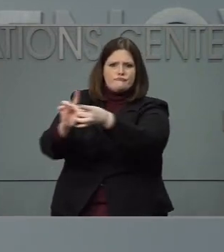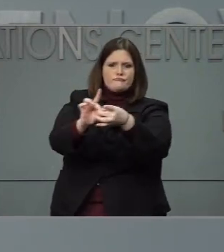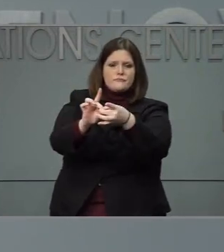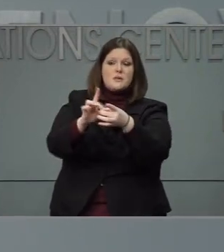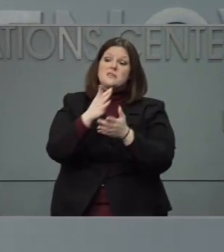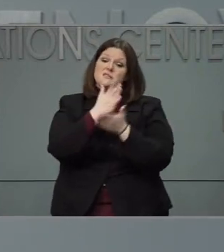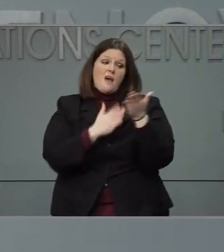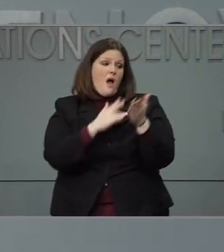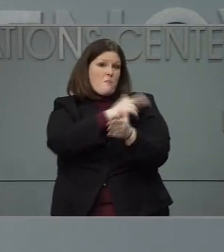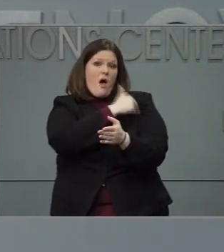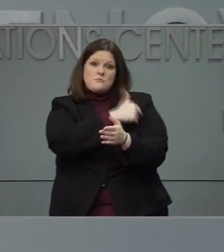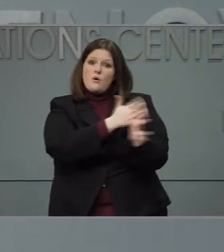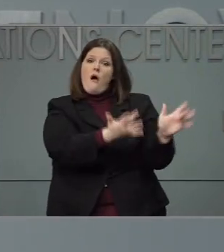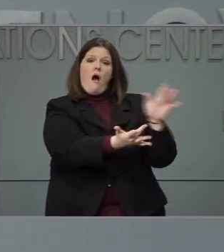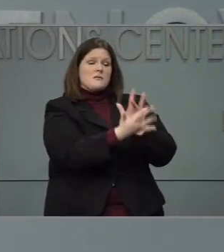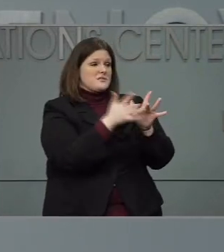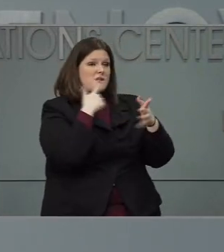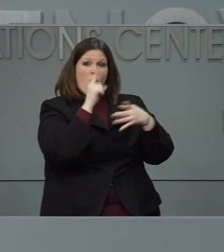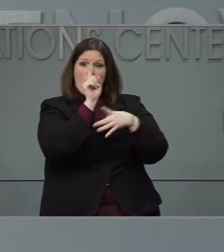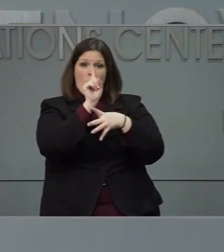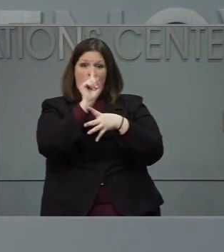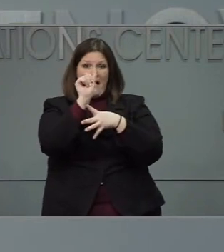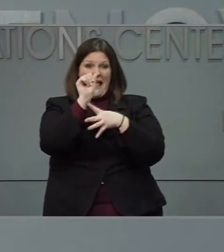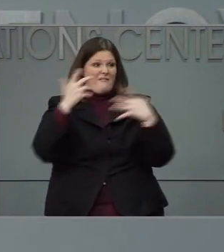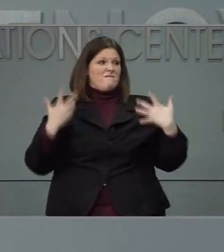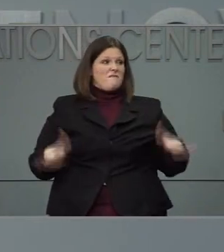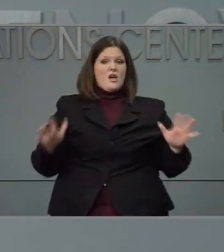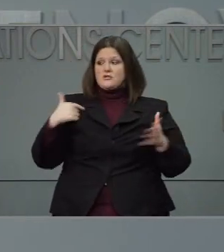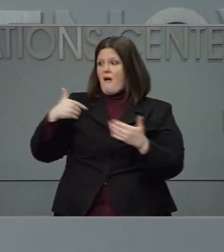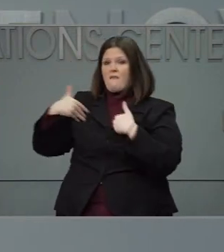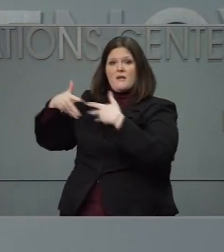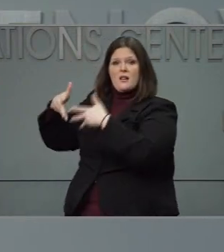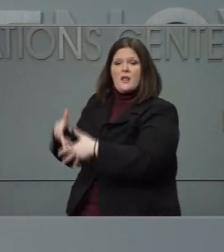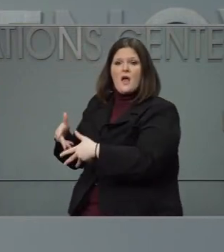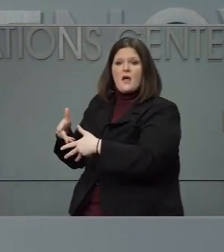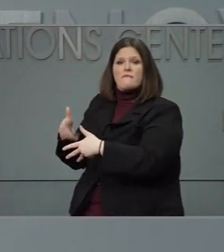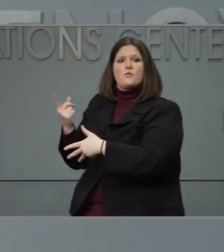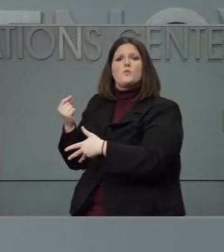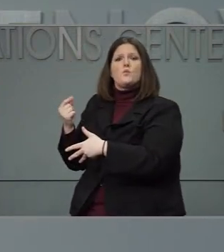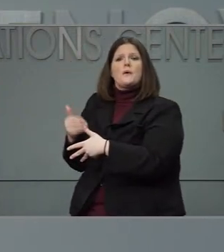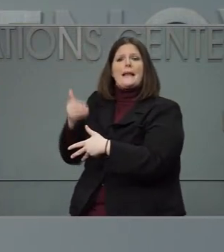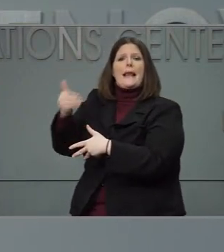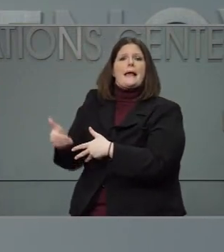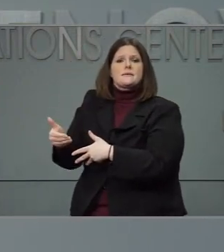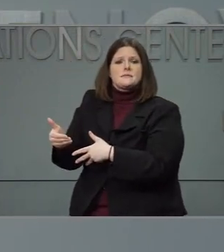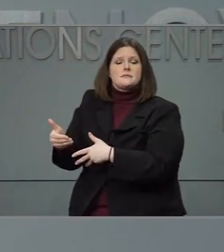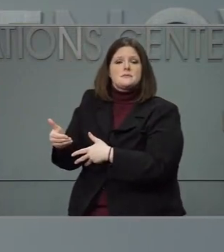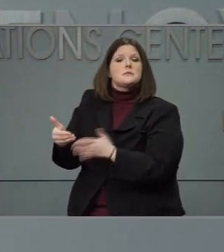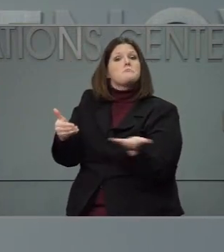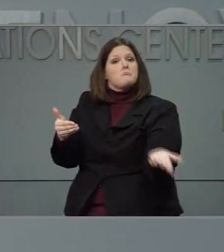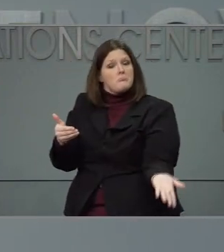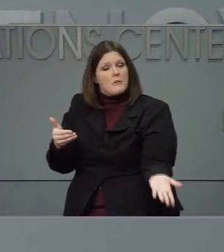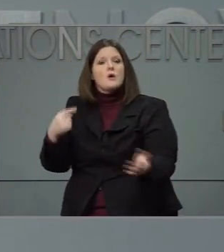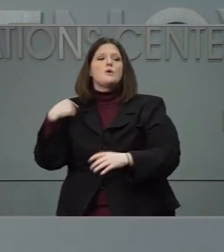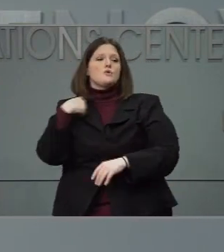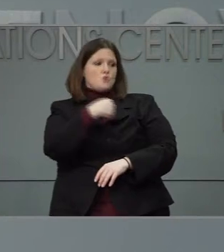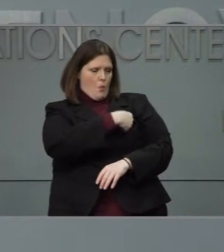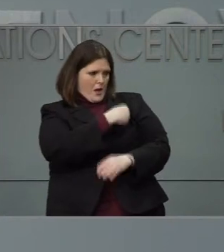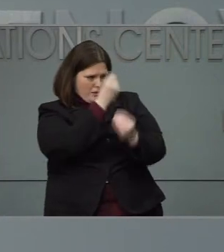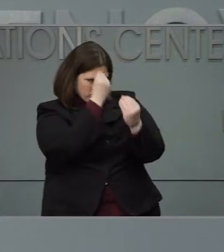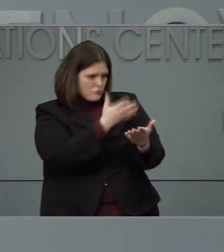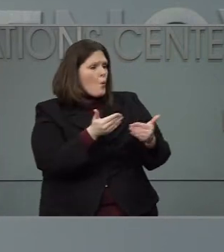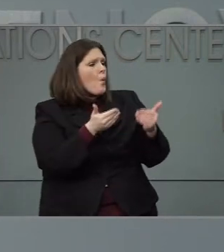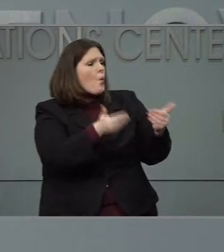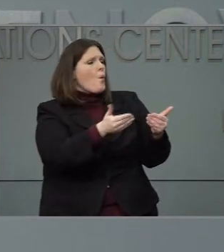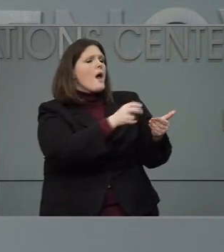I am done with my 1A providers. How can I be helpful going next? And they've either transferred those doses to the local health